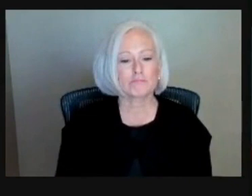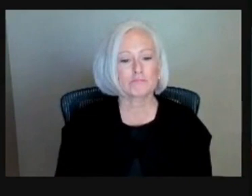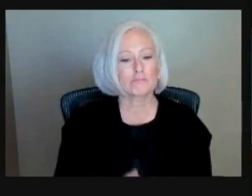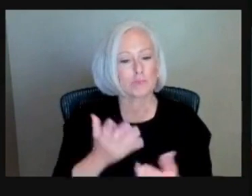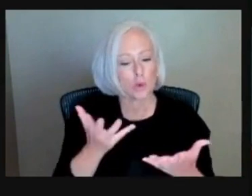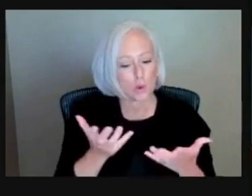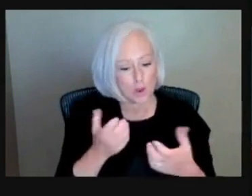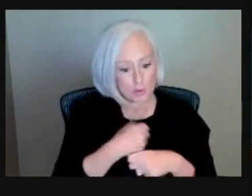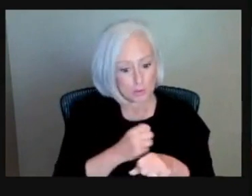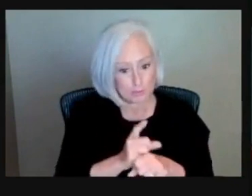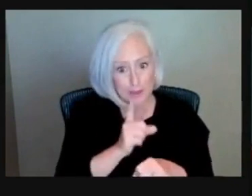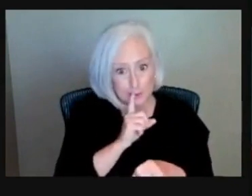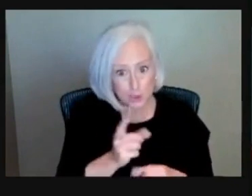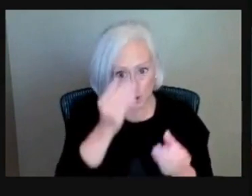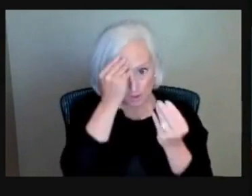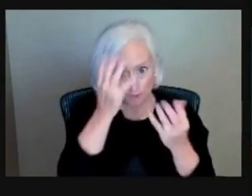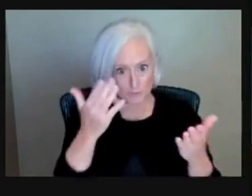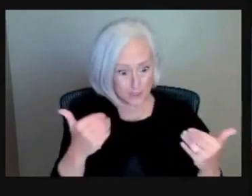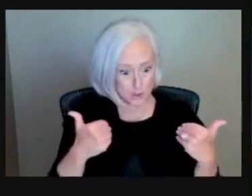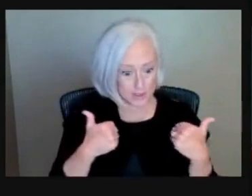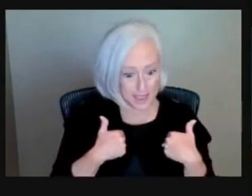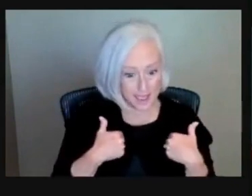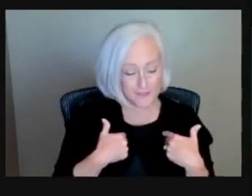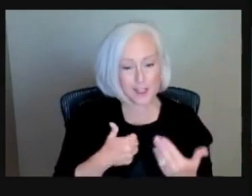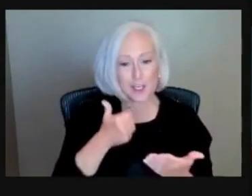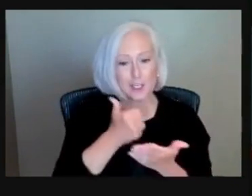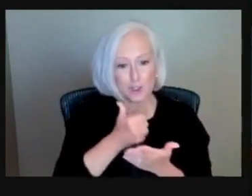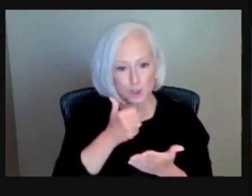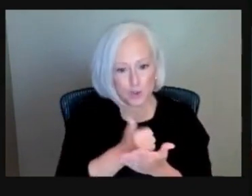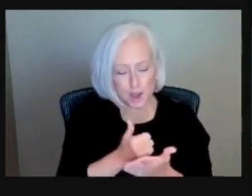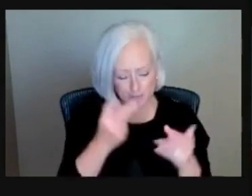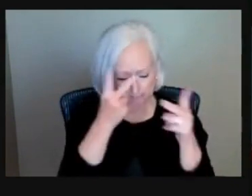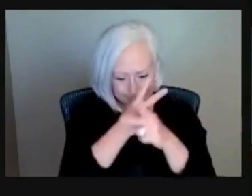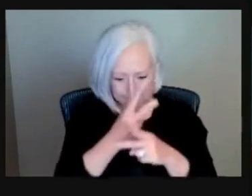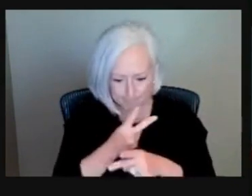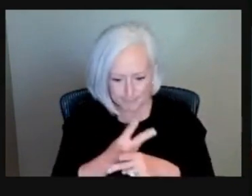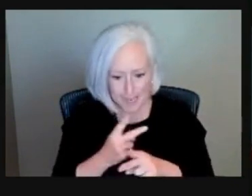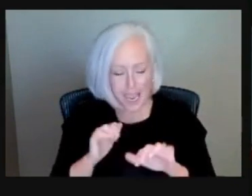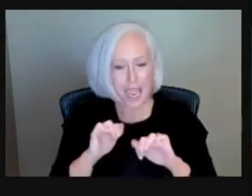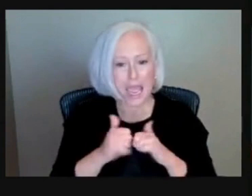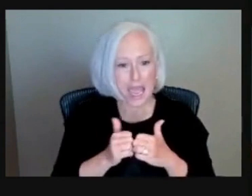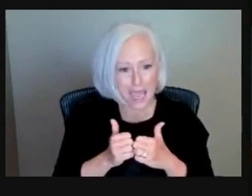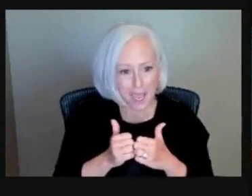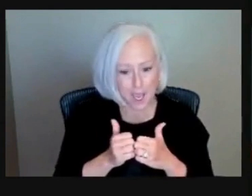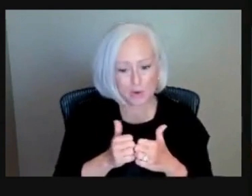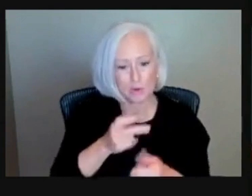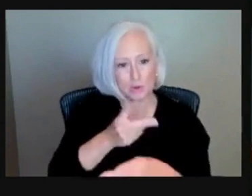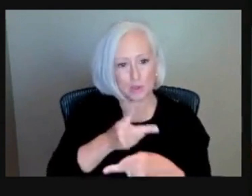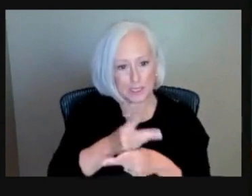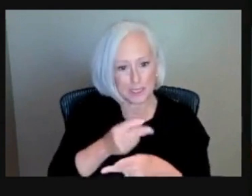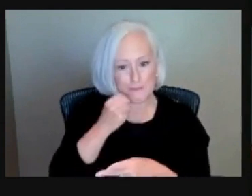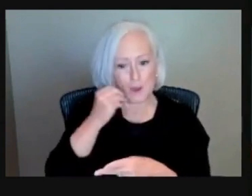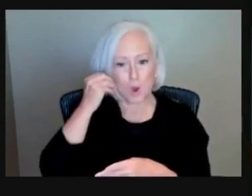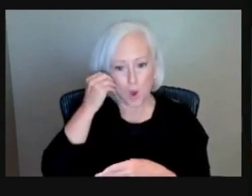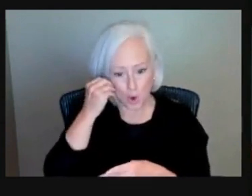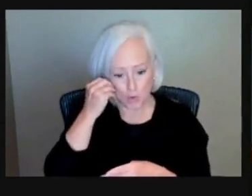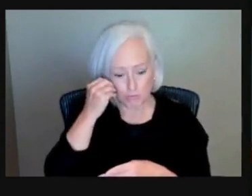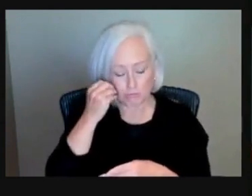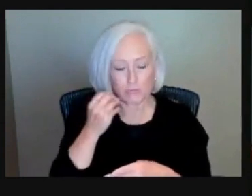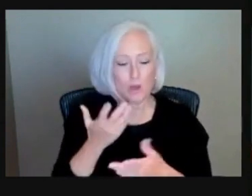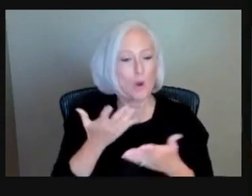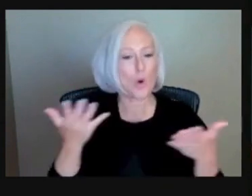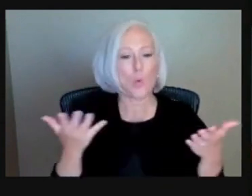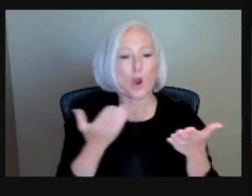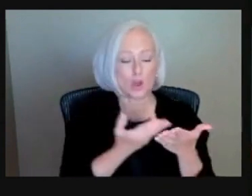through that financial hardship you might have, connecting you with resources and having that information, the power is